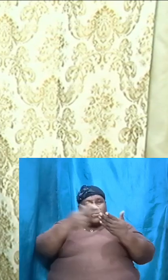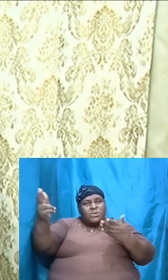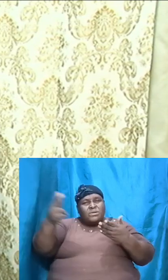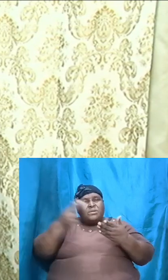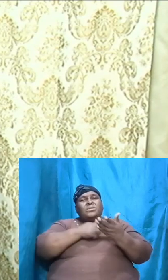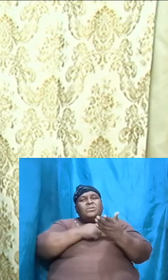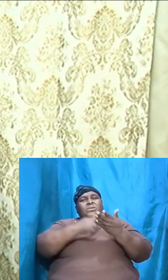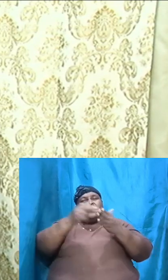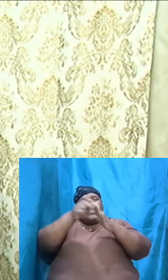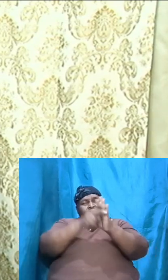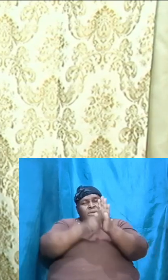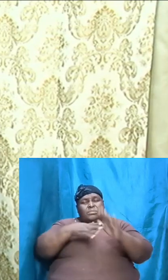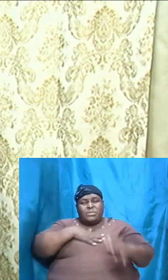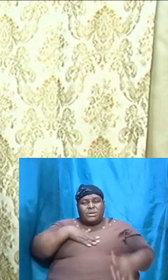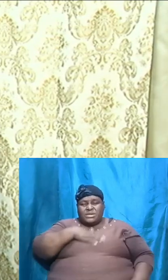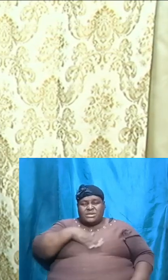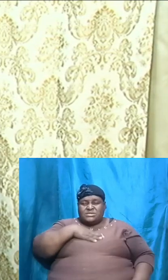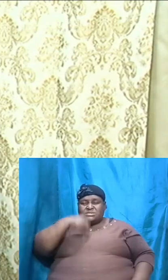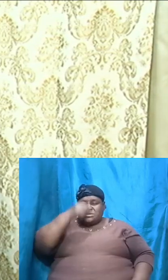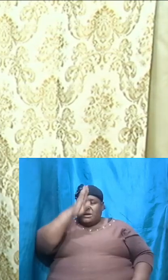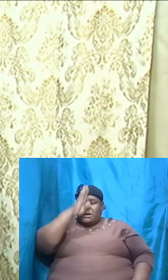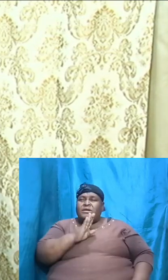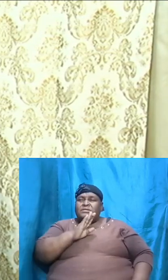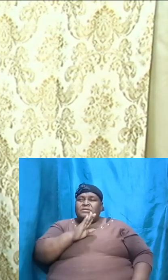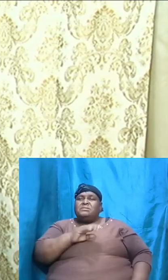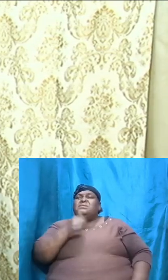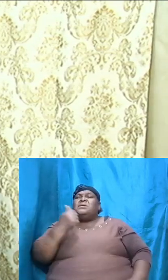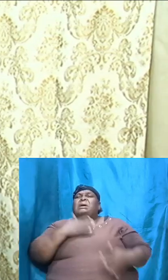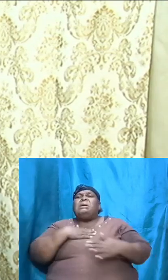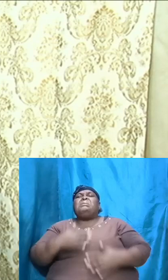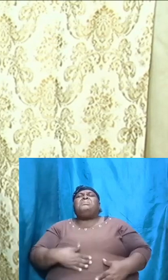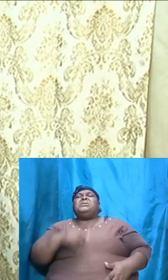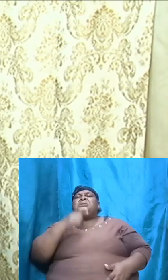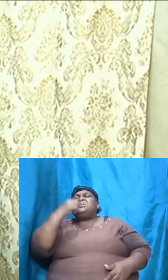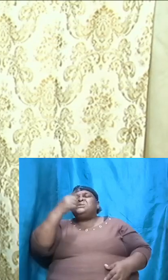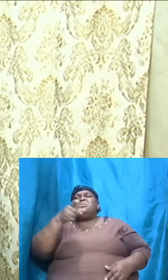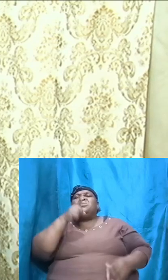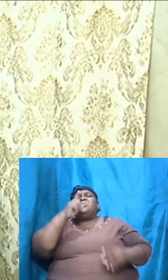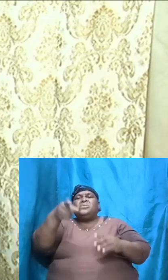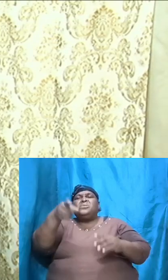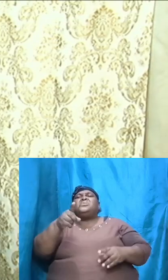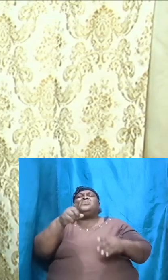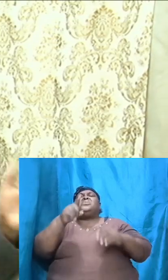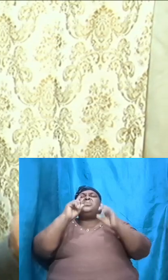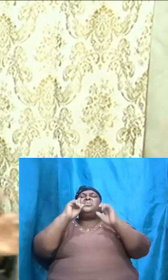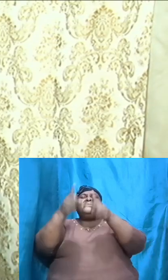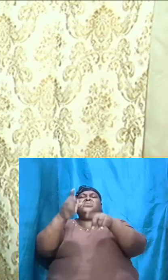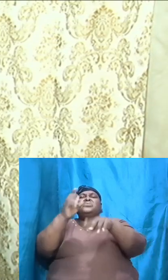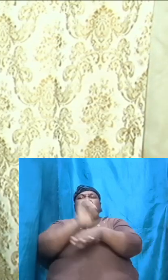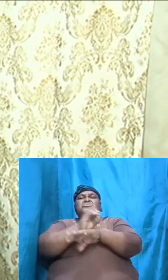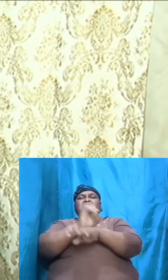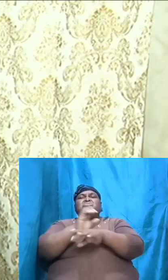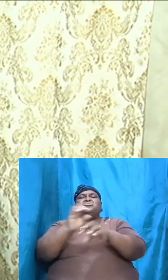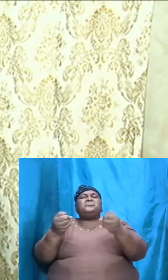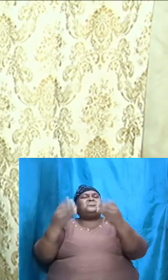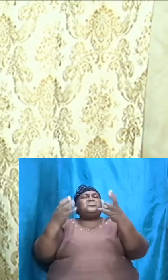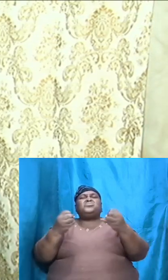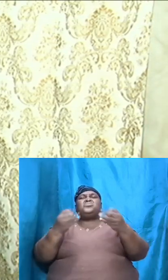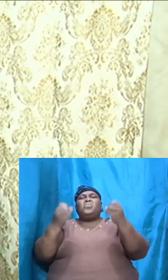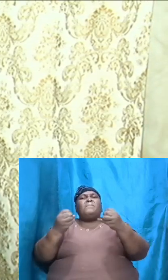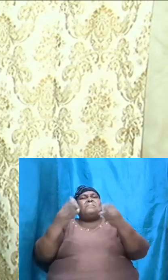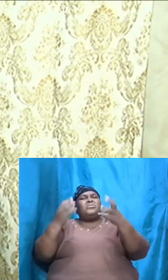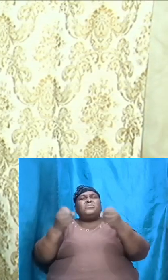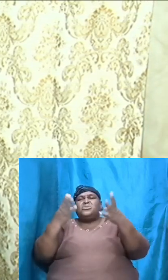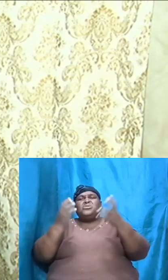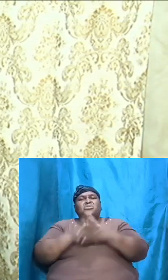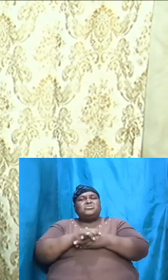Anybody tell you that you go to church too much and giving you advice that you must ease off not good advice